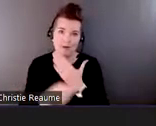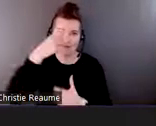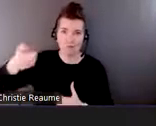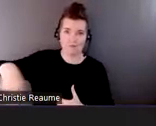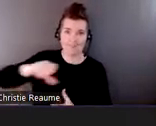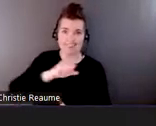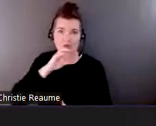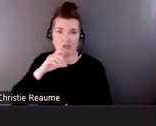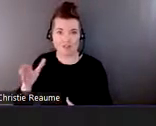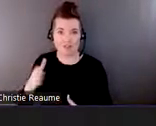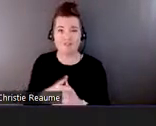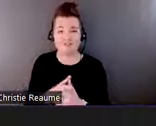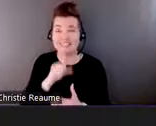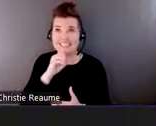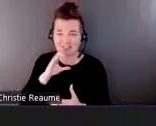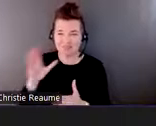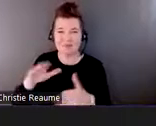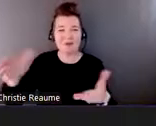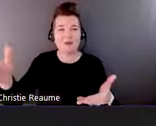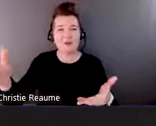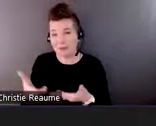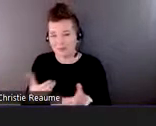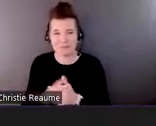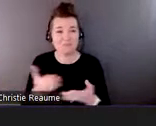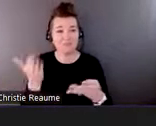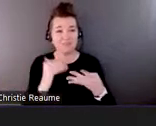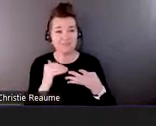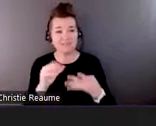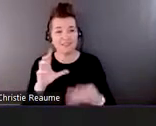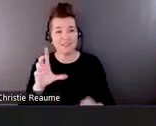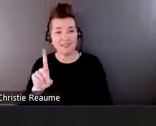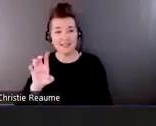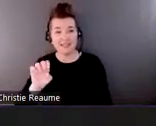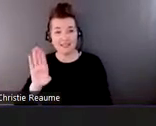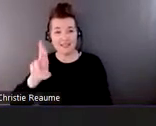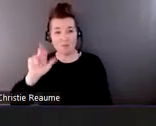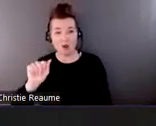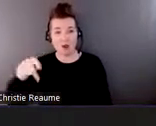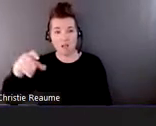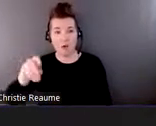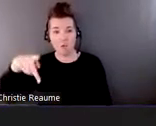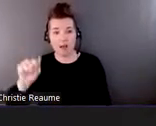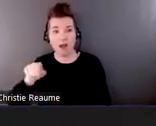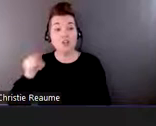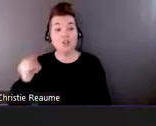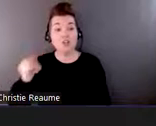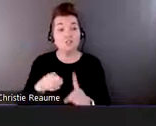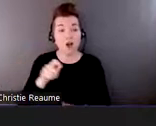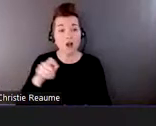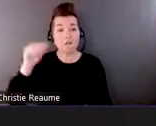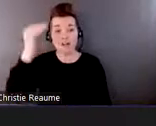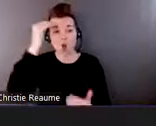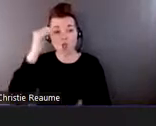And we also have with us Deborah Popa from, she is with Knowledge Flow Cyber Safety